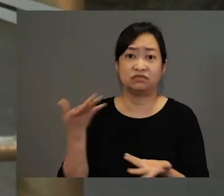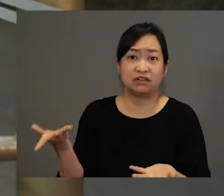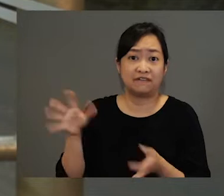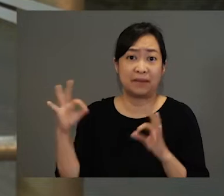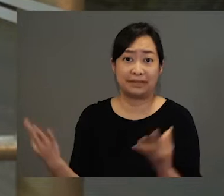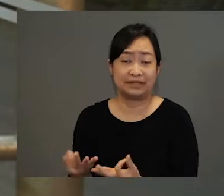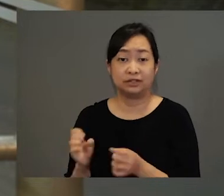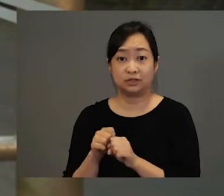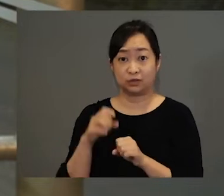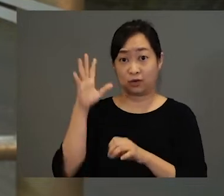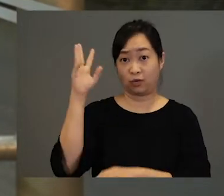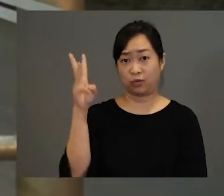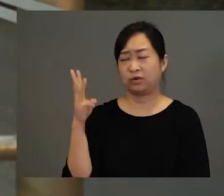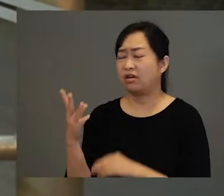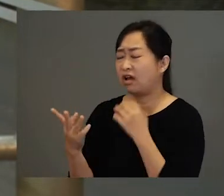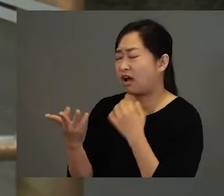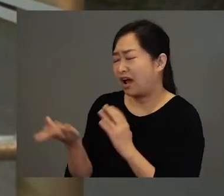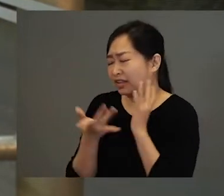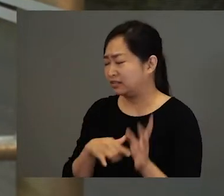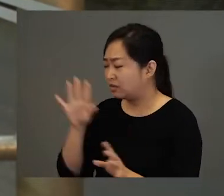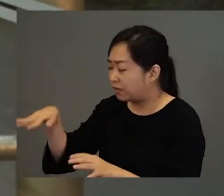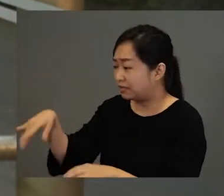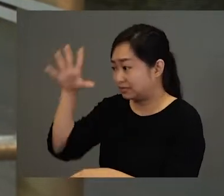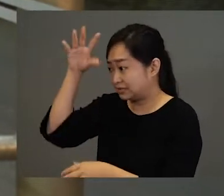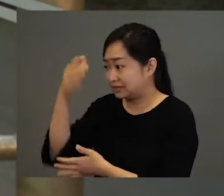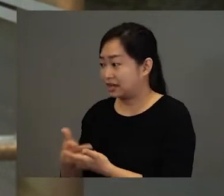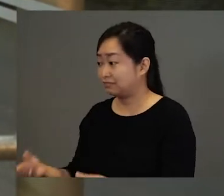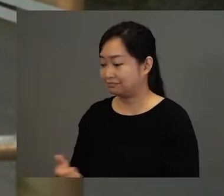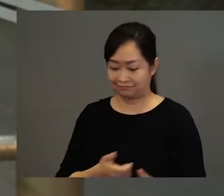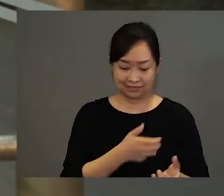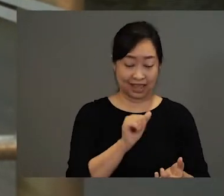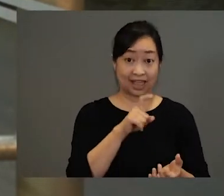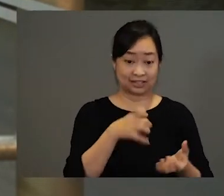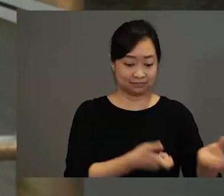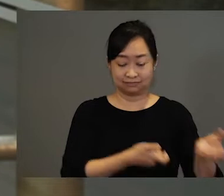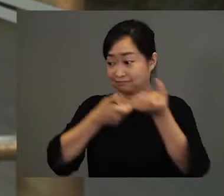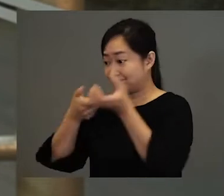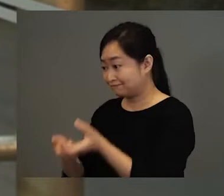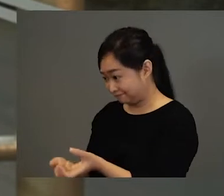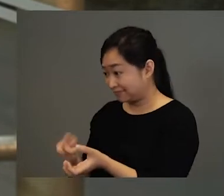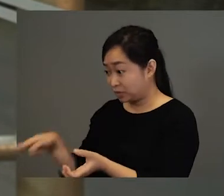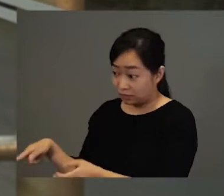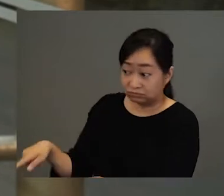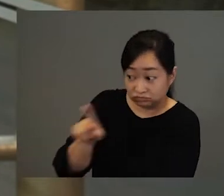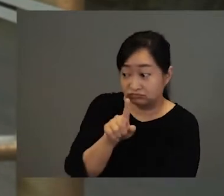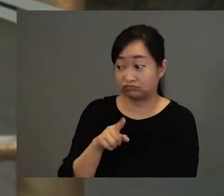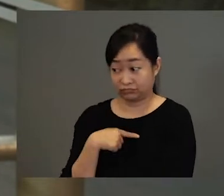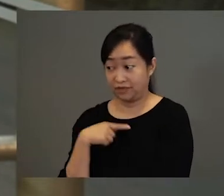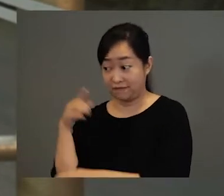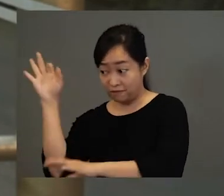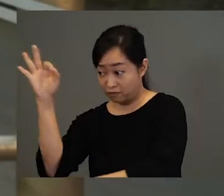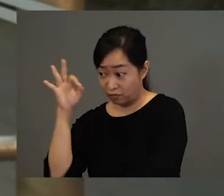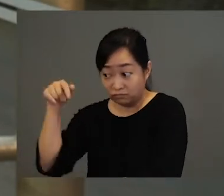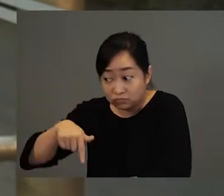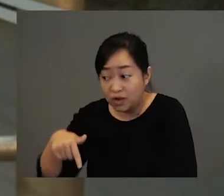the woodcutter called the little boy, his son, to him and gave him his axe. The woodcutter asked the little boy to